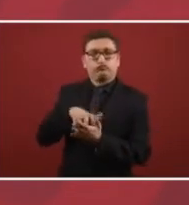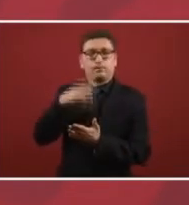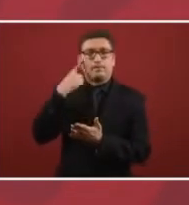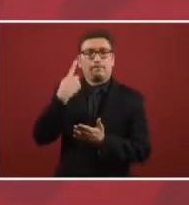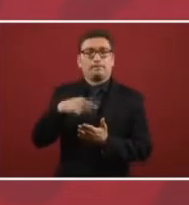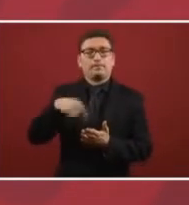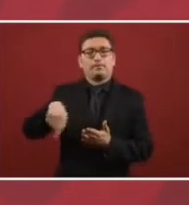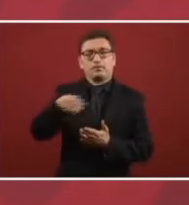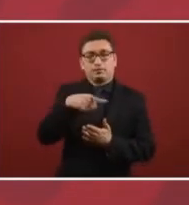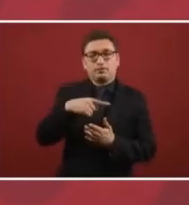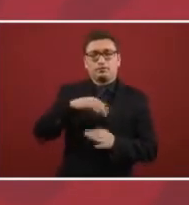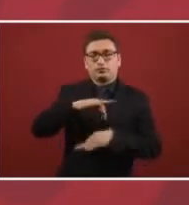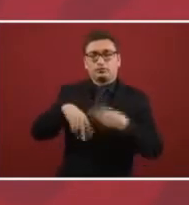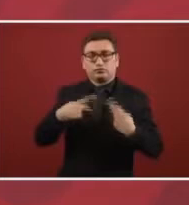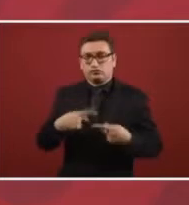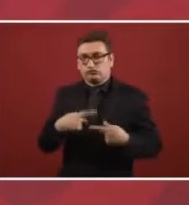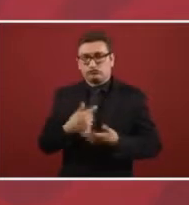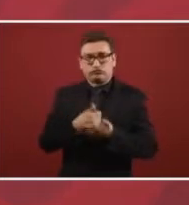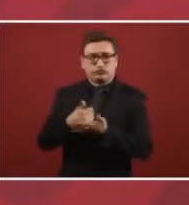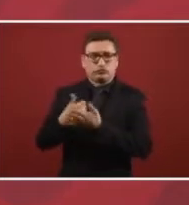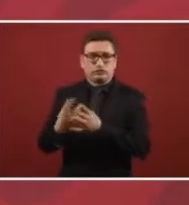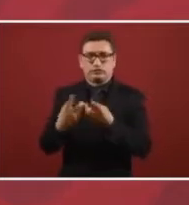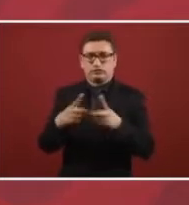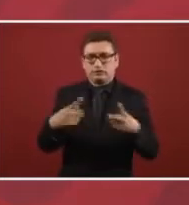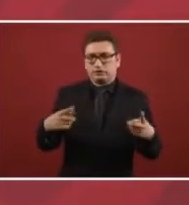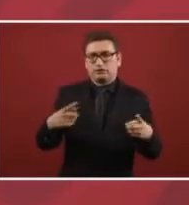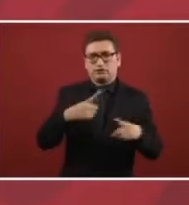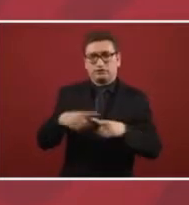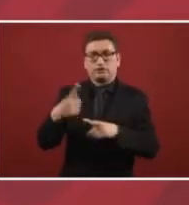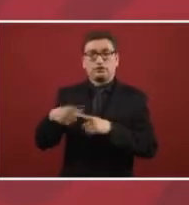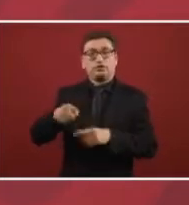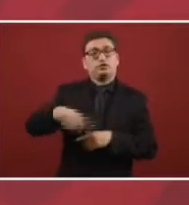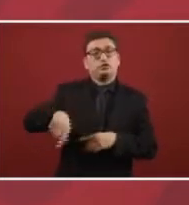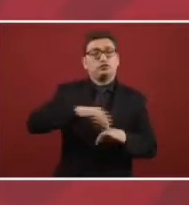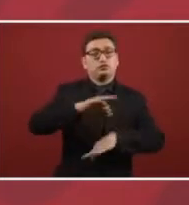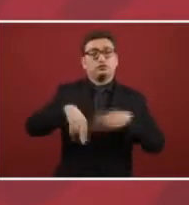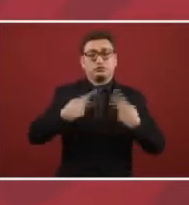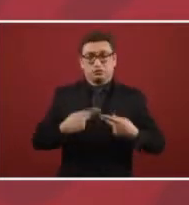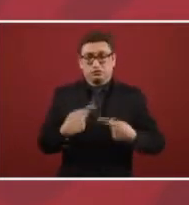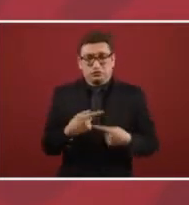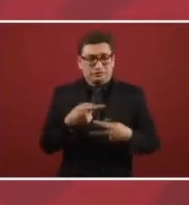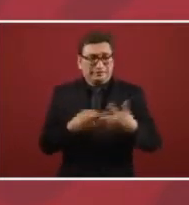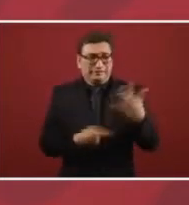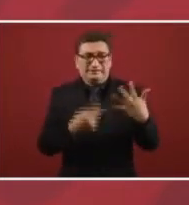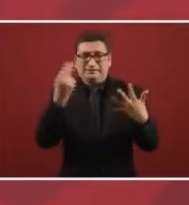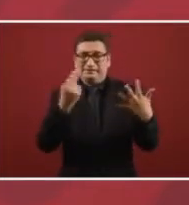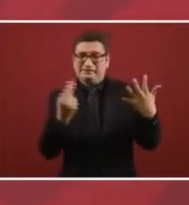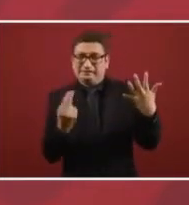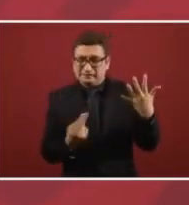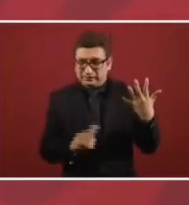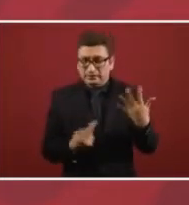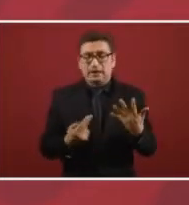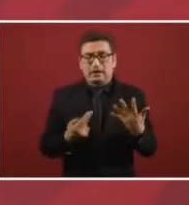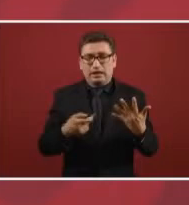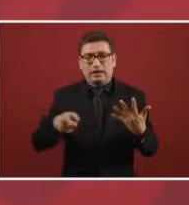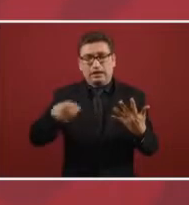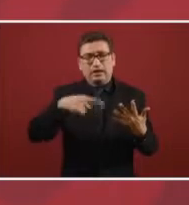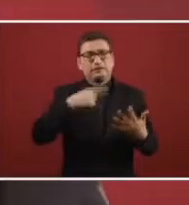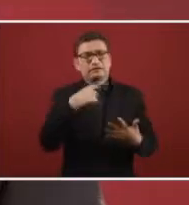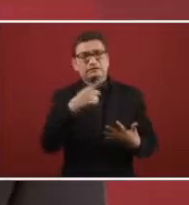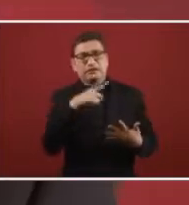to attend to the demands of the people the priorities of the people